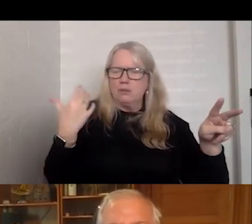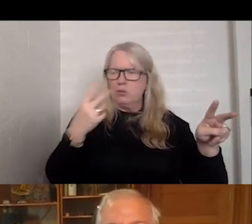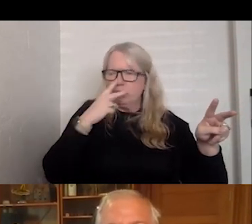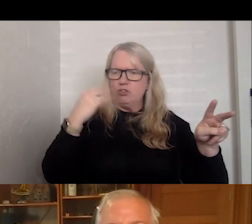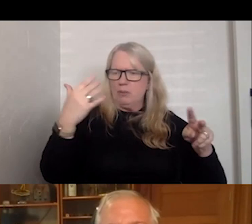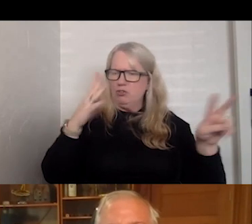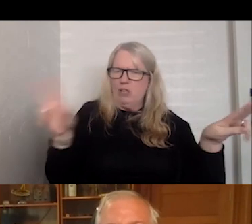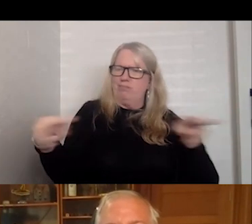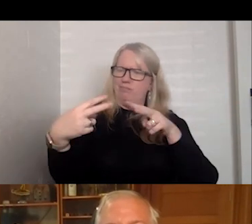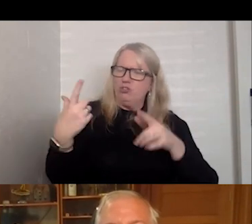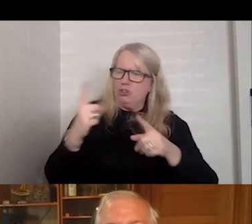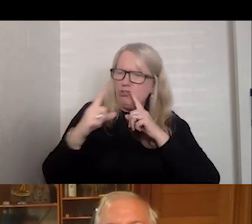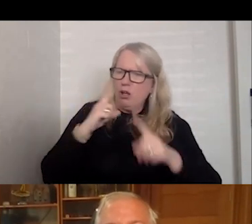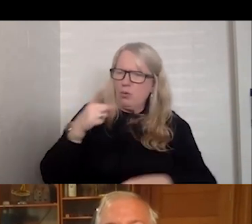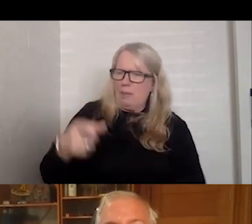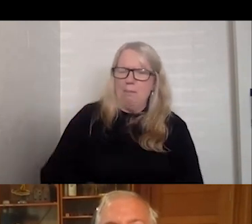impaired directly.